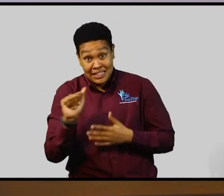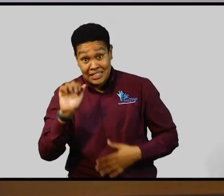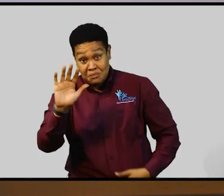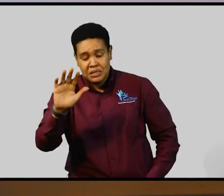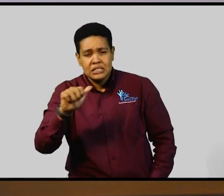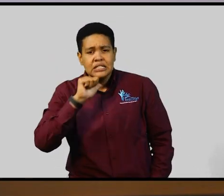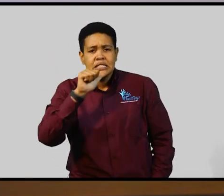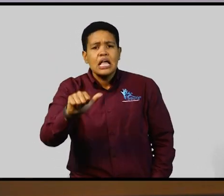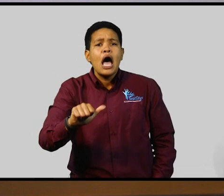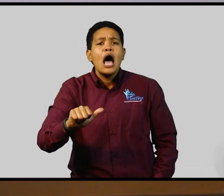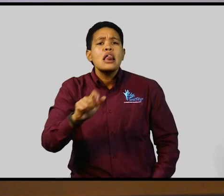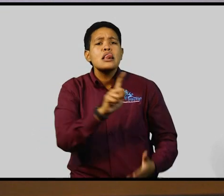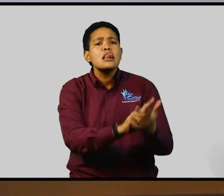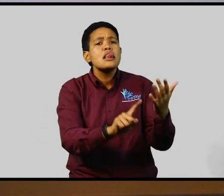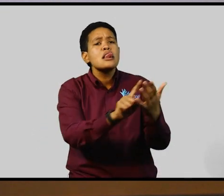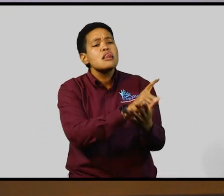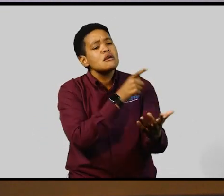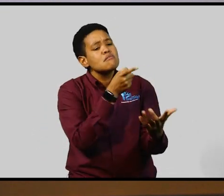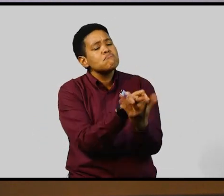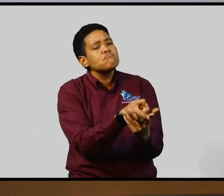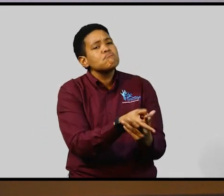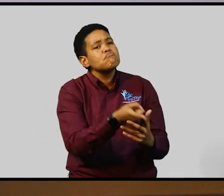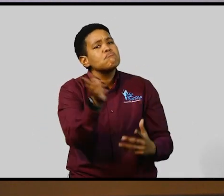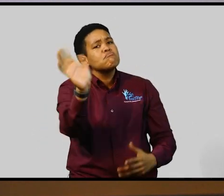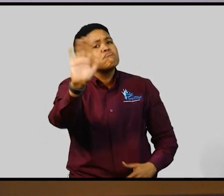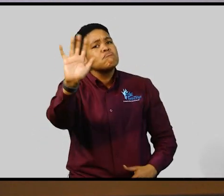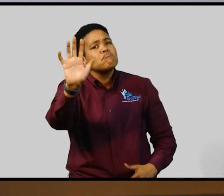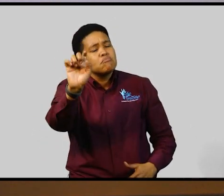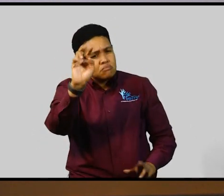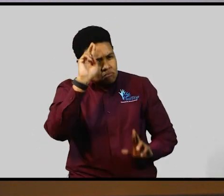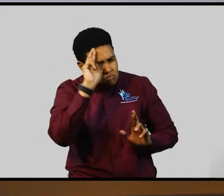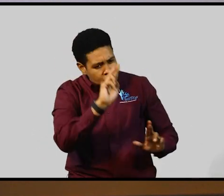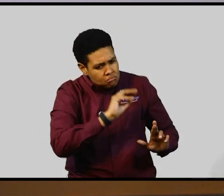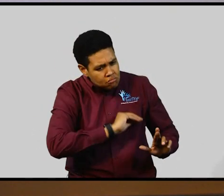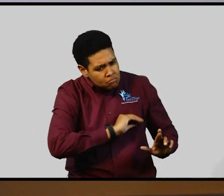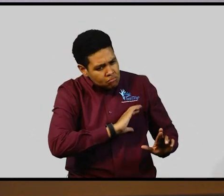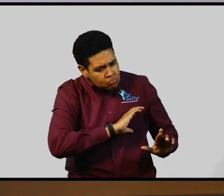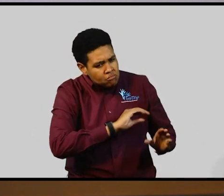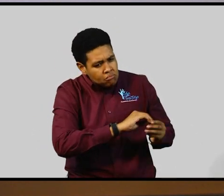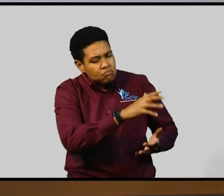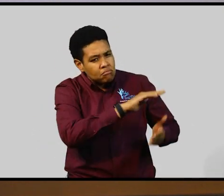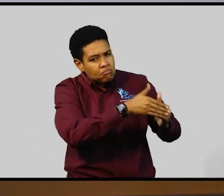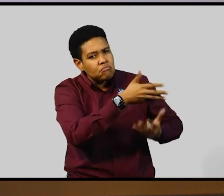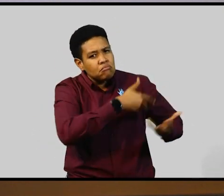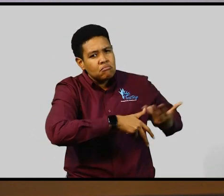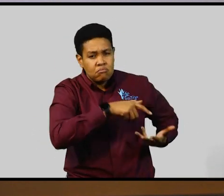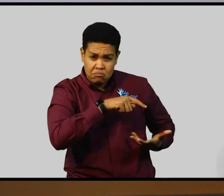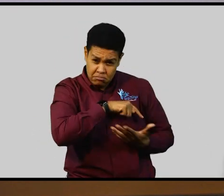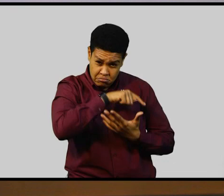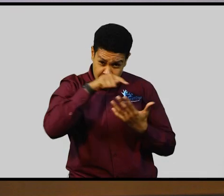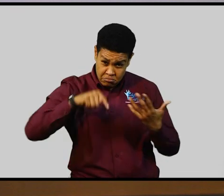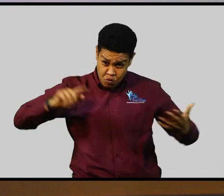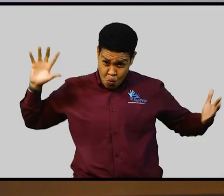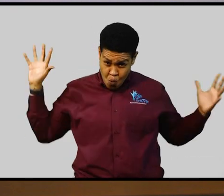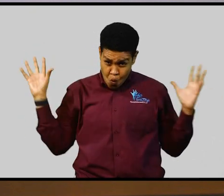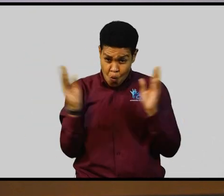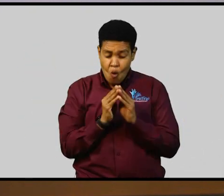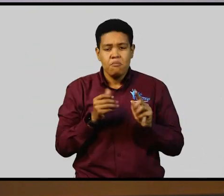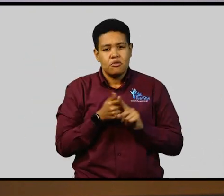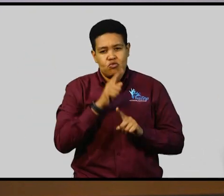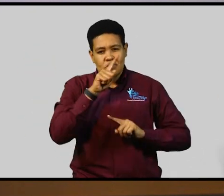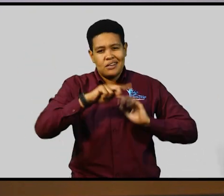disabilities are not discriminated against in the Jamaican society. Those, in a nutshell,